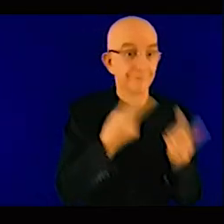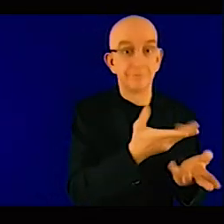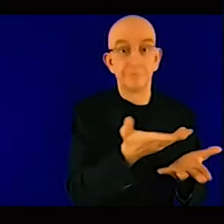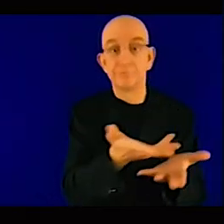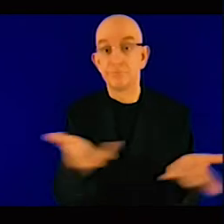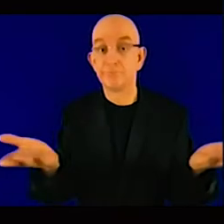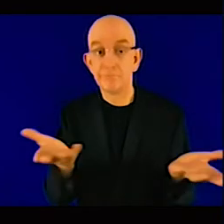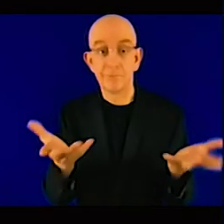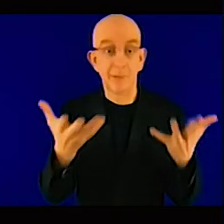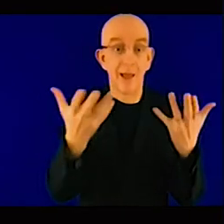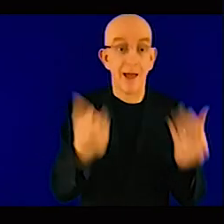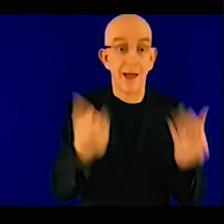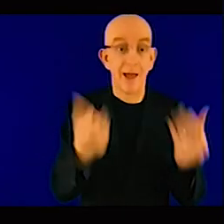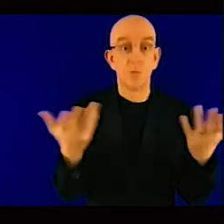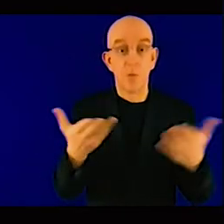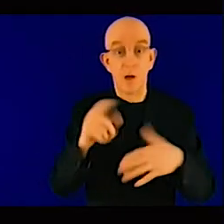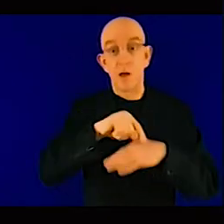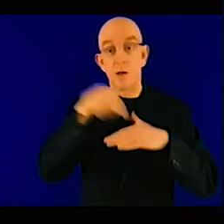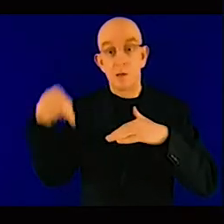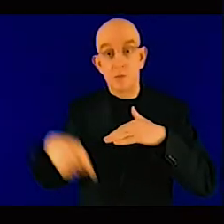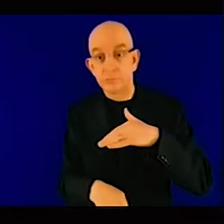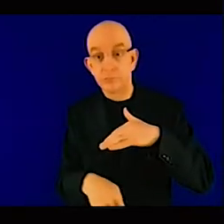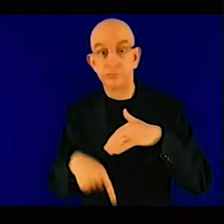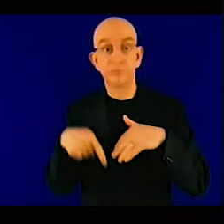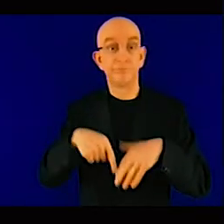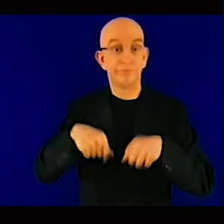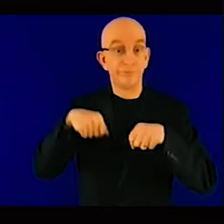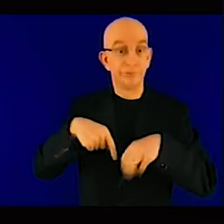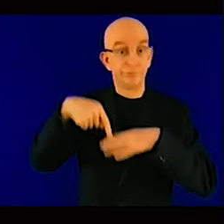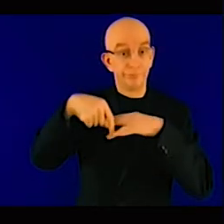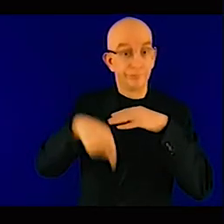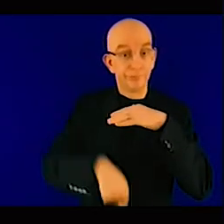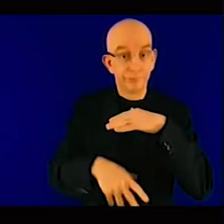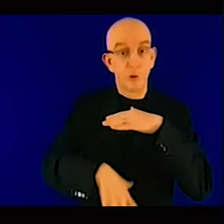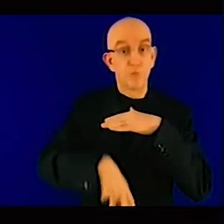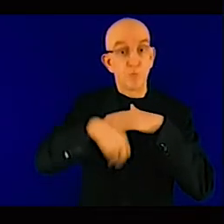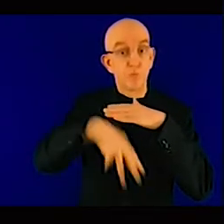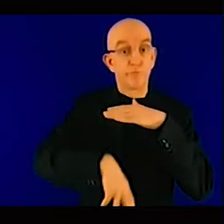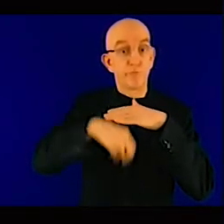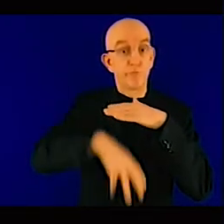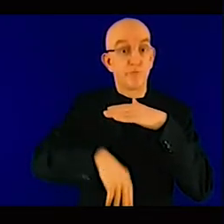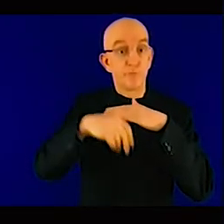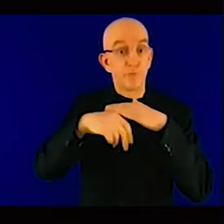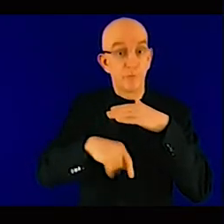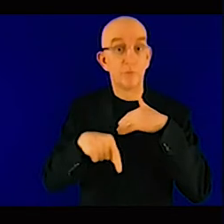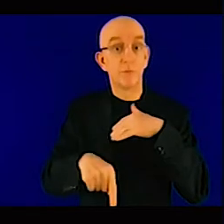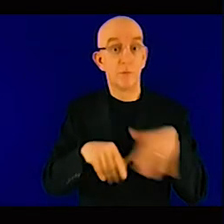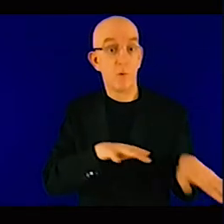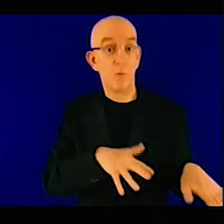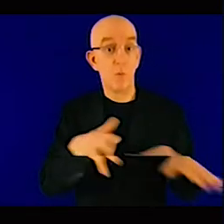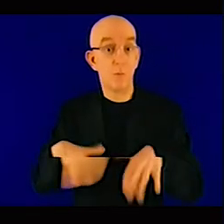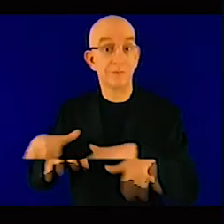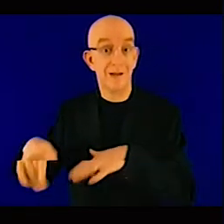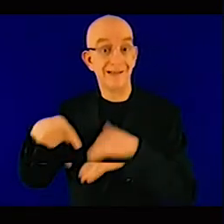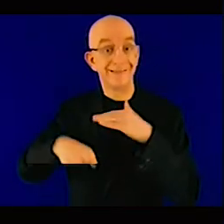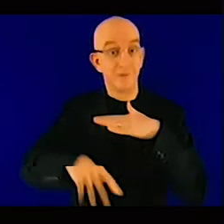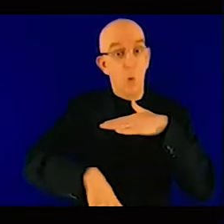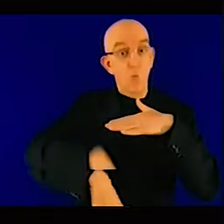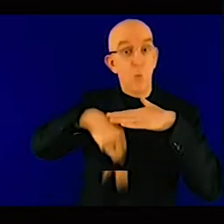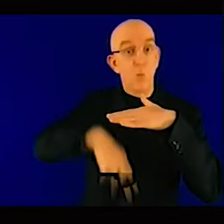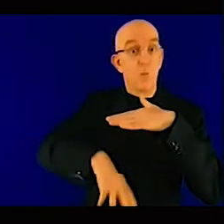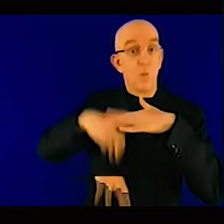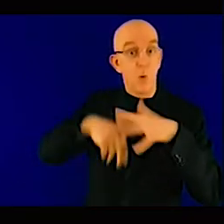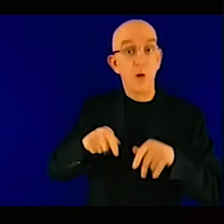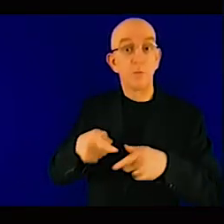needs energy. So we think that it's very important to clarify, uh, that, uh, uh, that missing